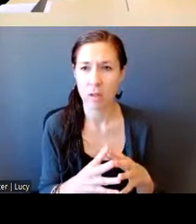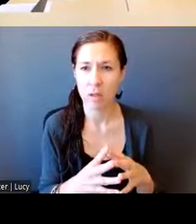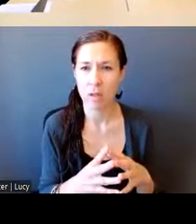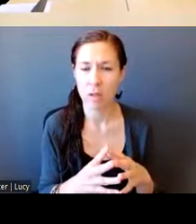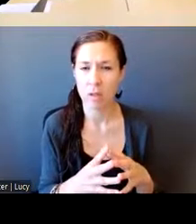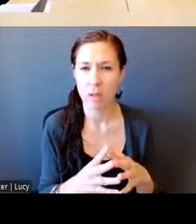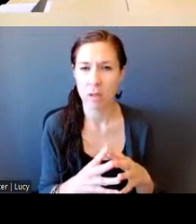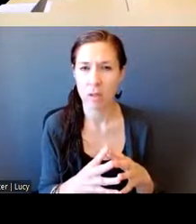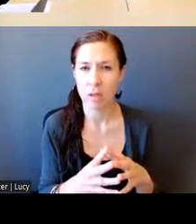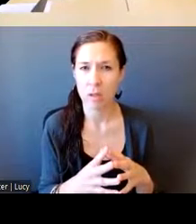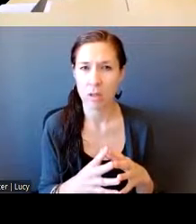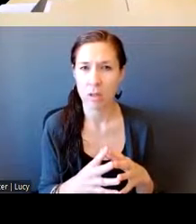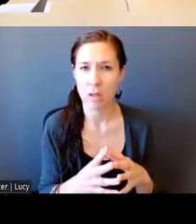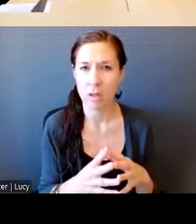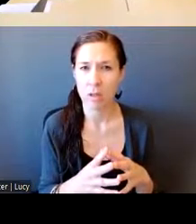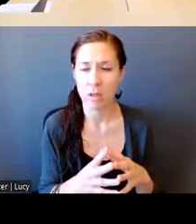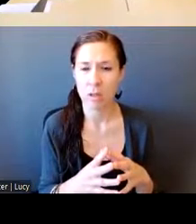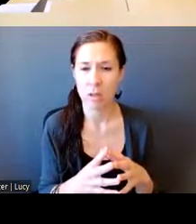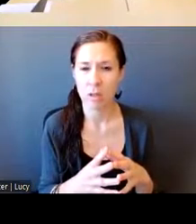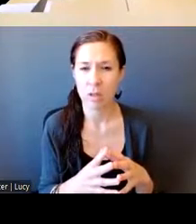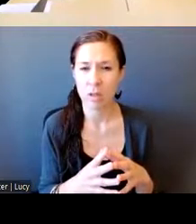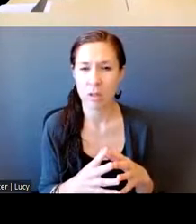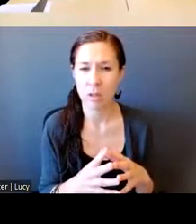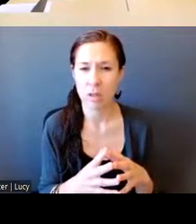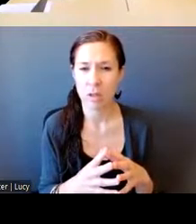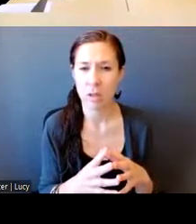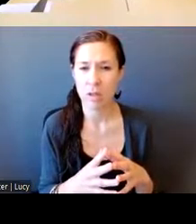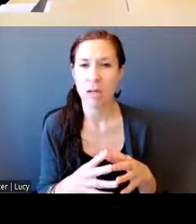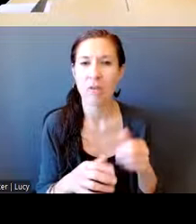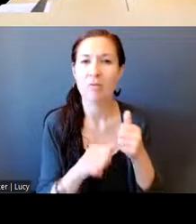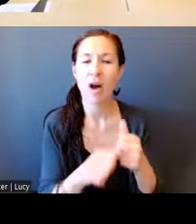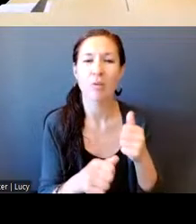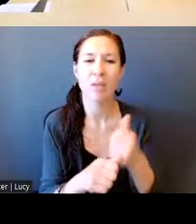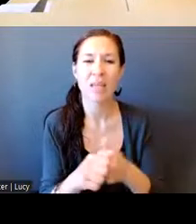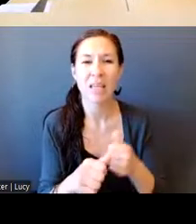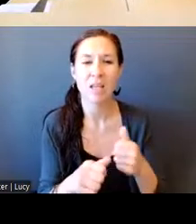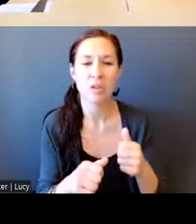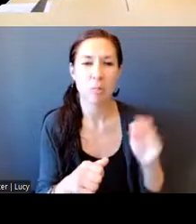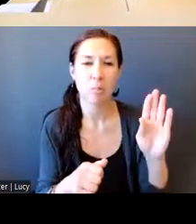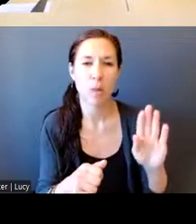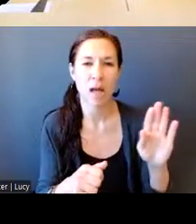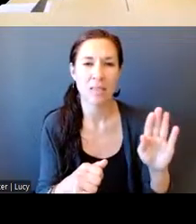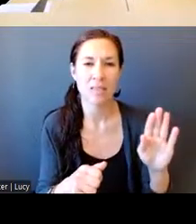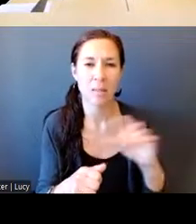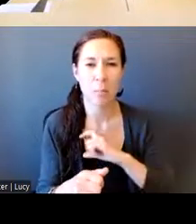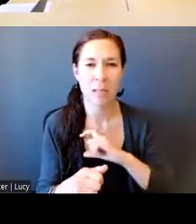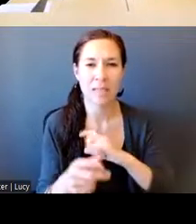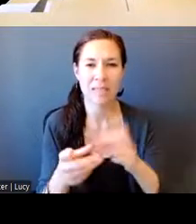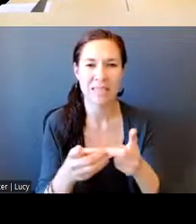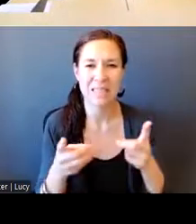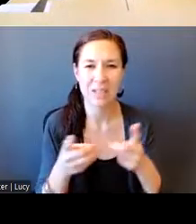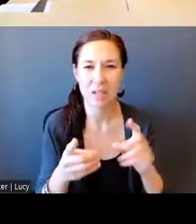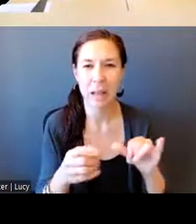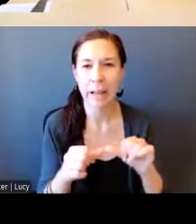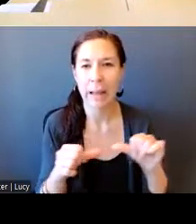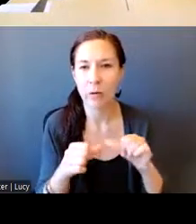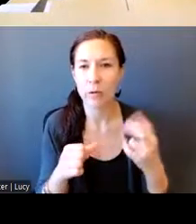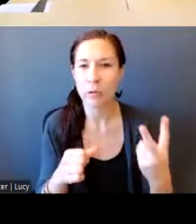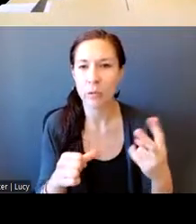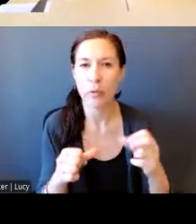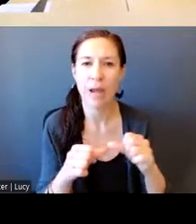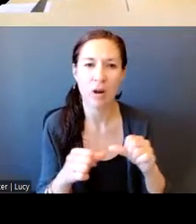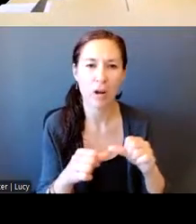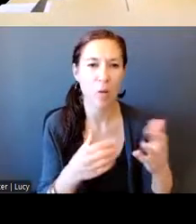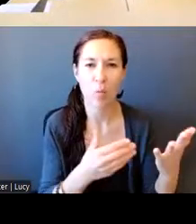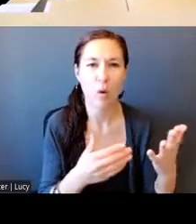the Boston police, like area two or? So, I can break it down by that. I haven't. I'd love to see it broken